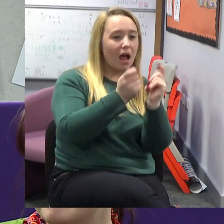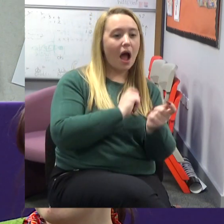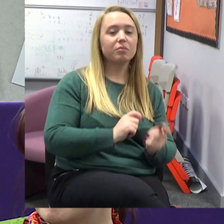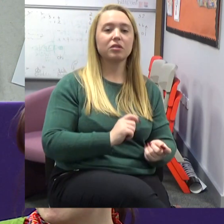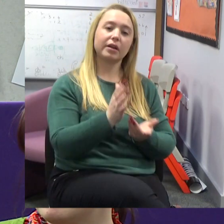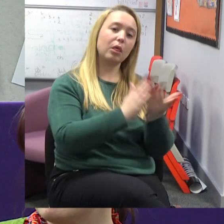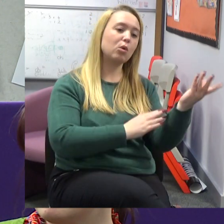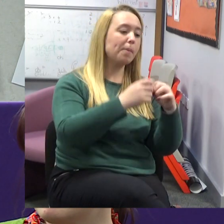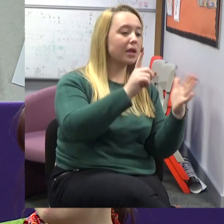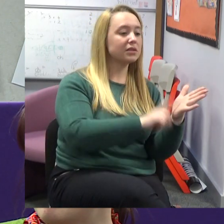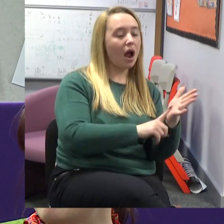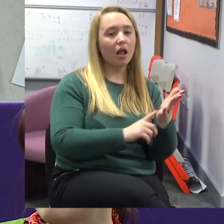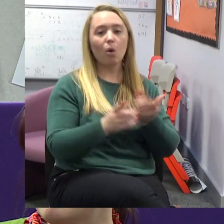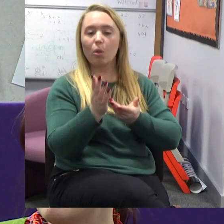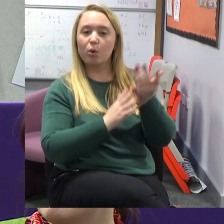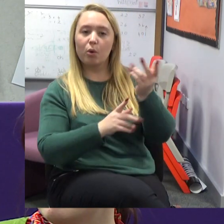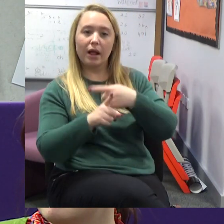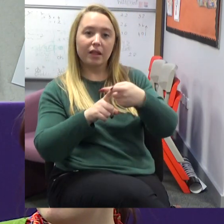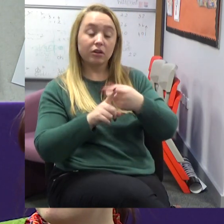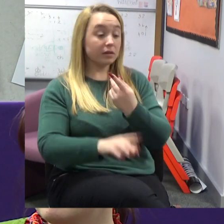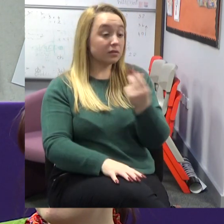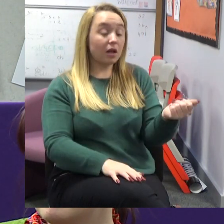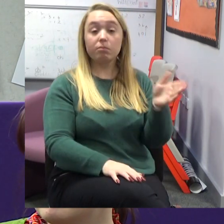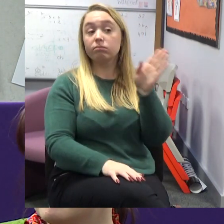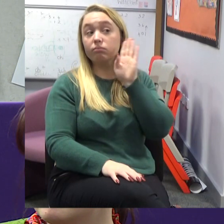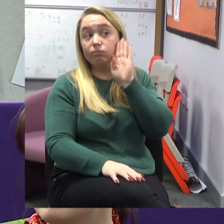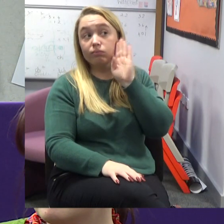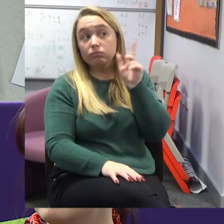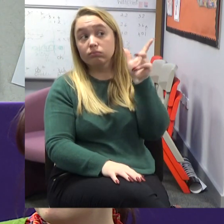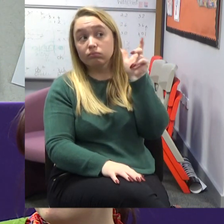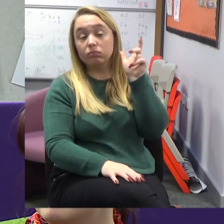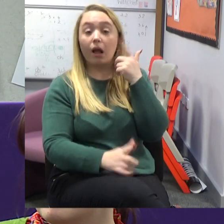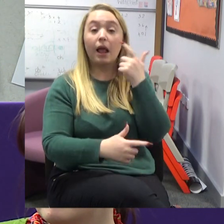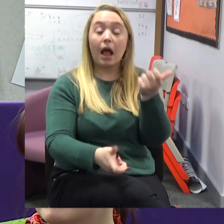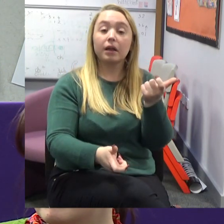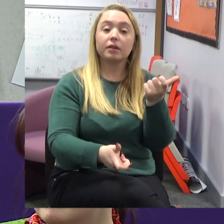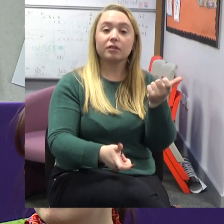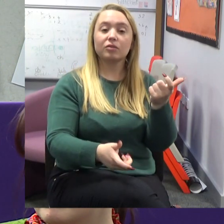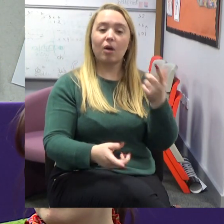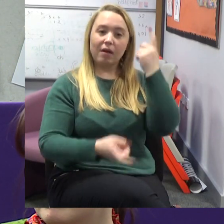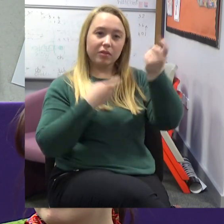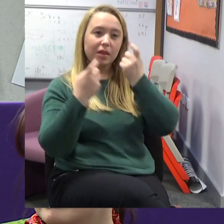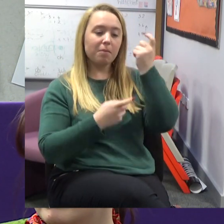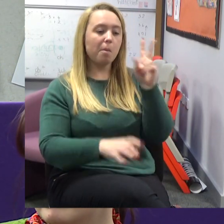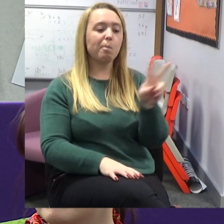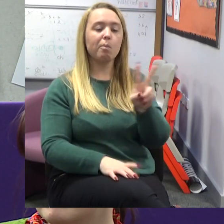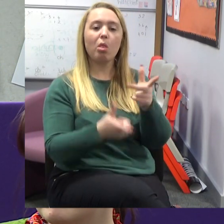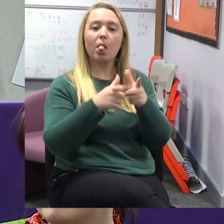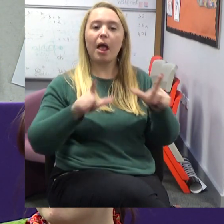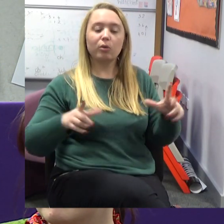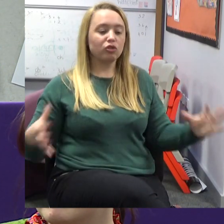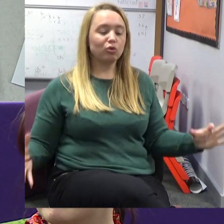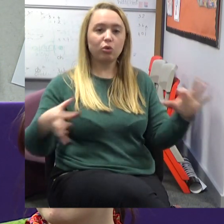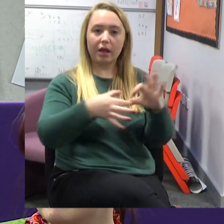it through British Sign Language run through the English language sometimes and some of learners again can access some some element of sound so